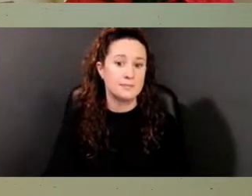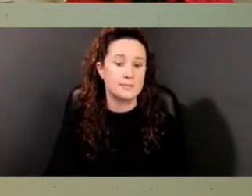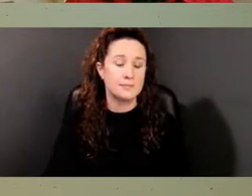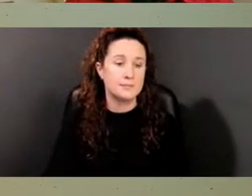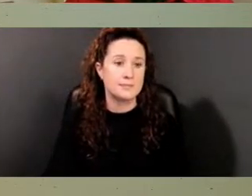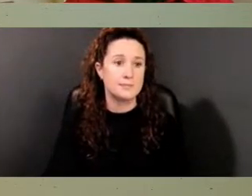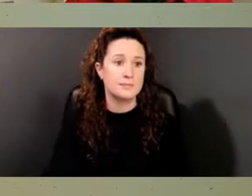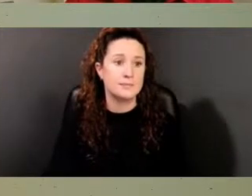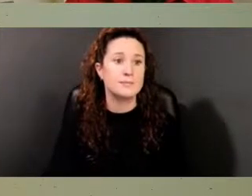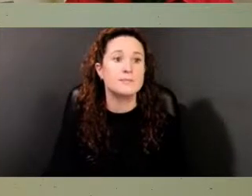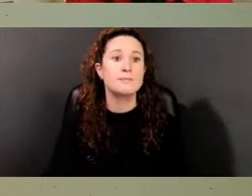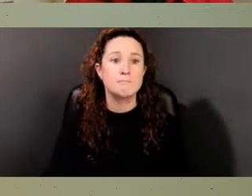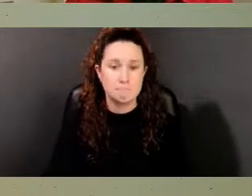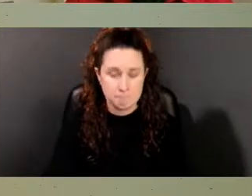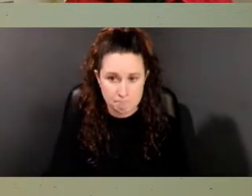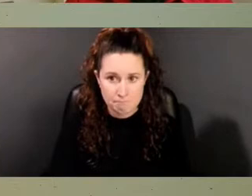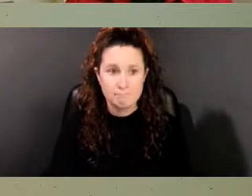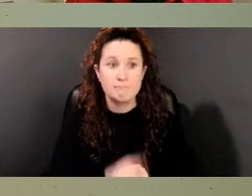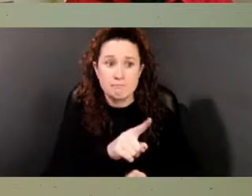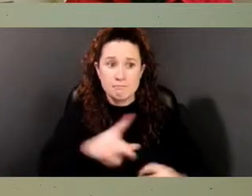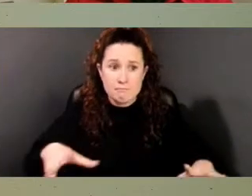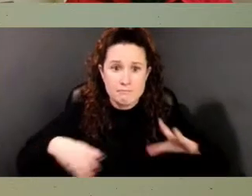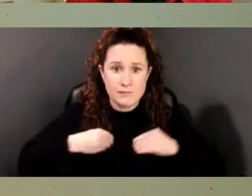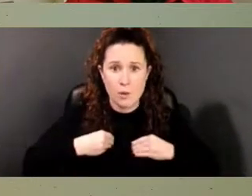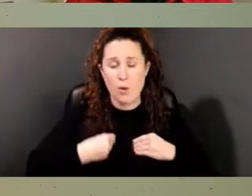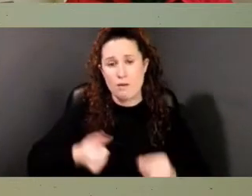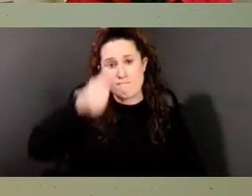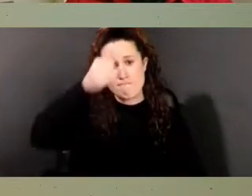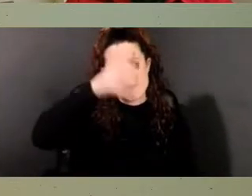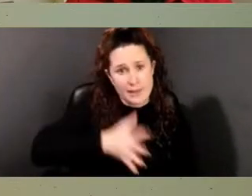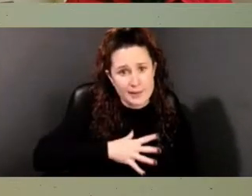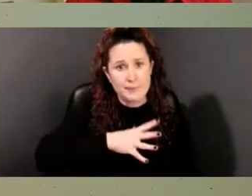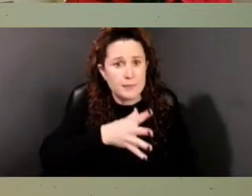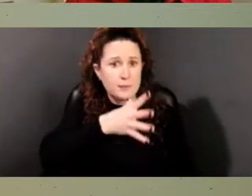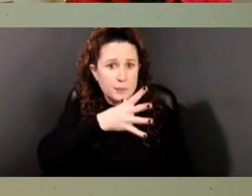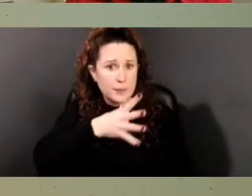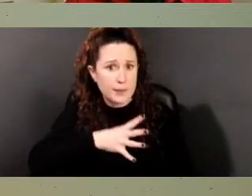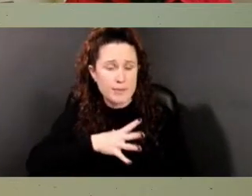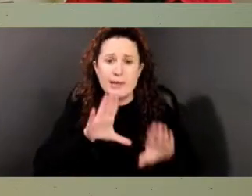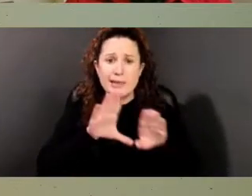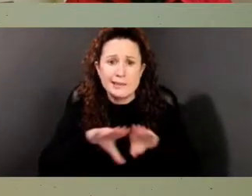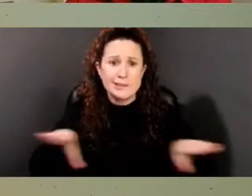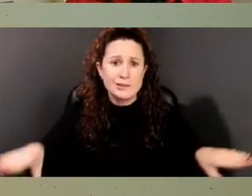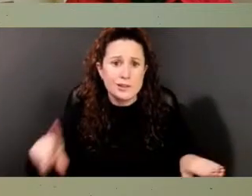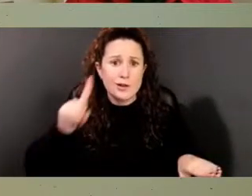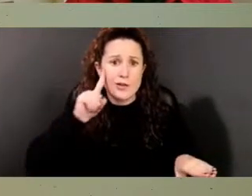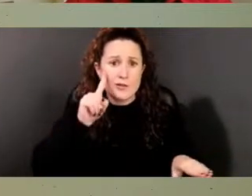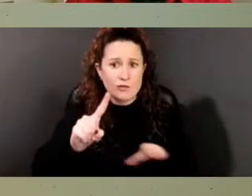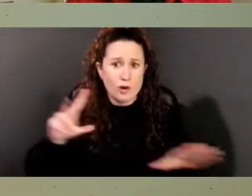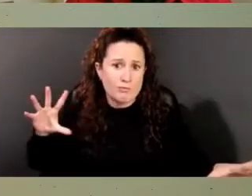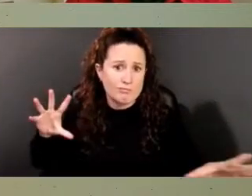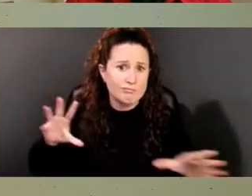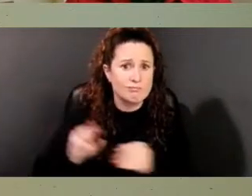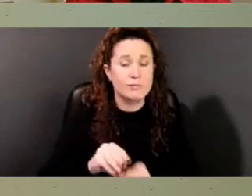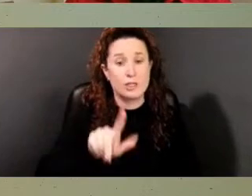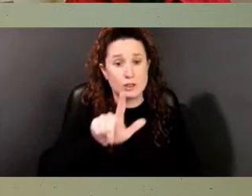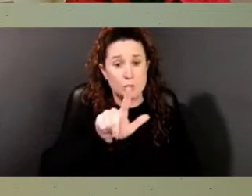John Dickinson owned men, women, and children for 26 years.